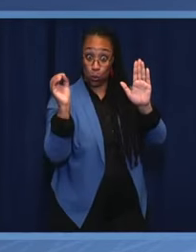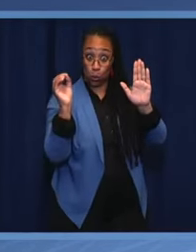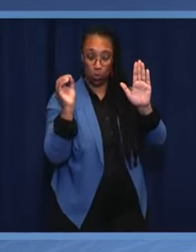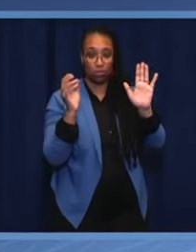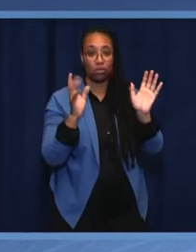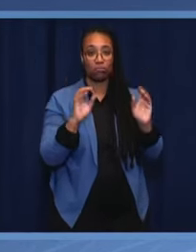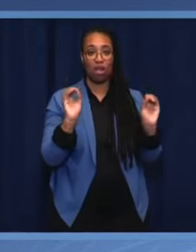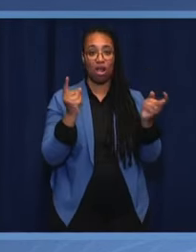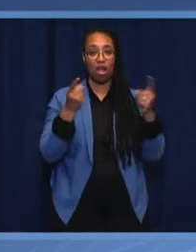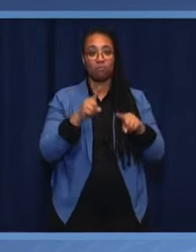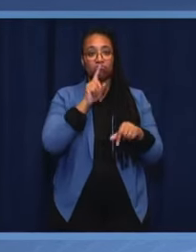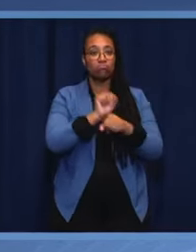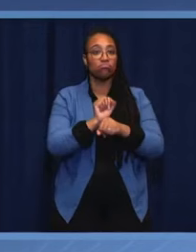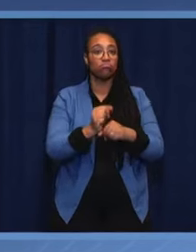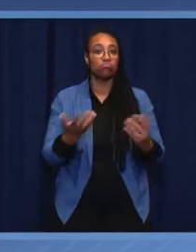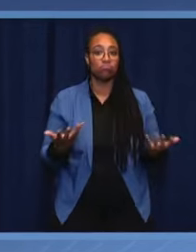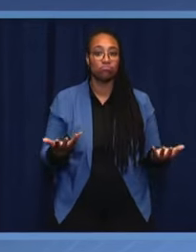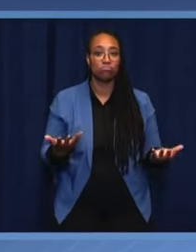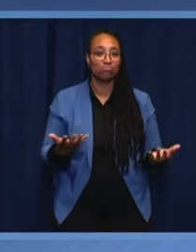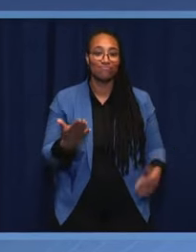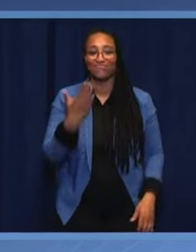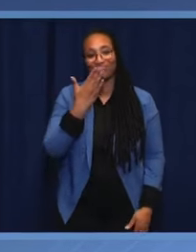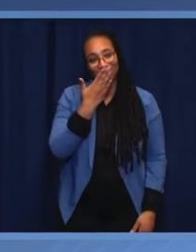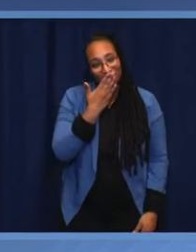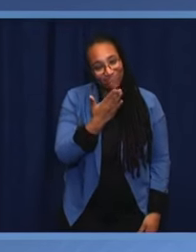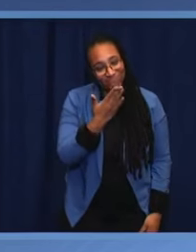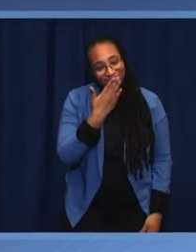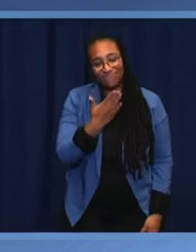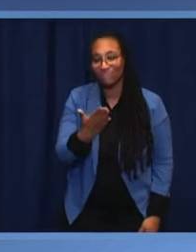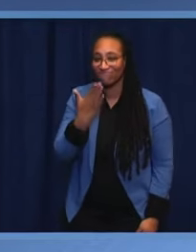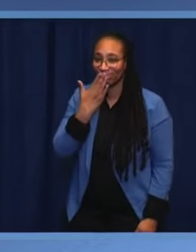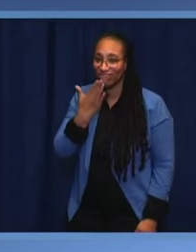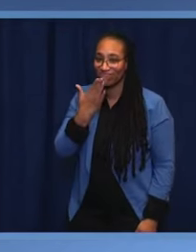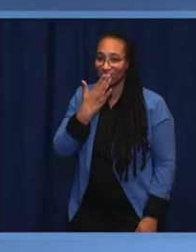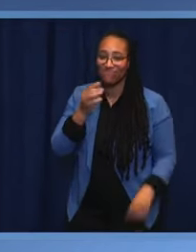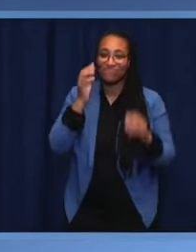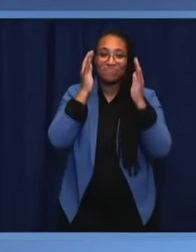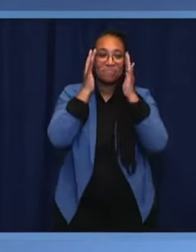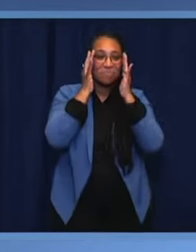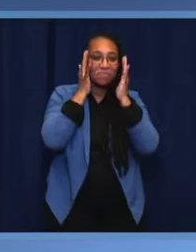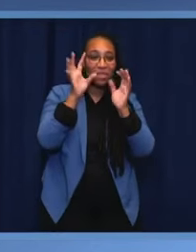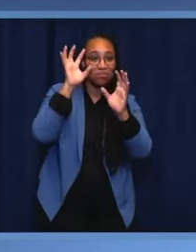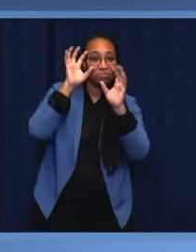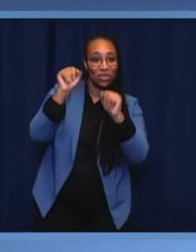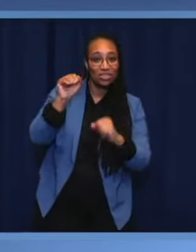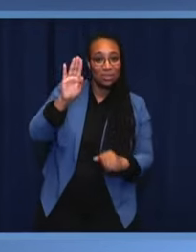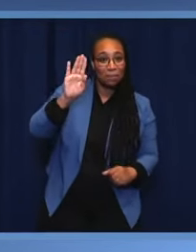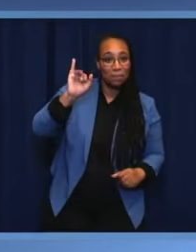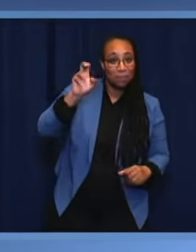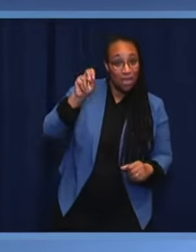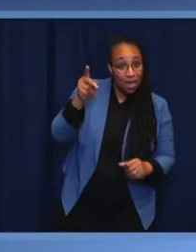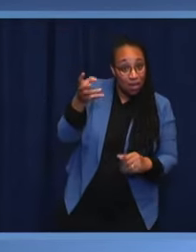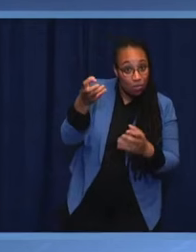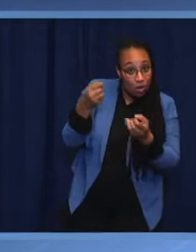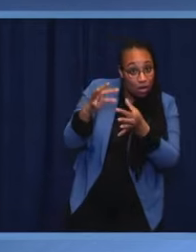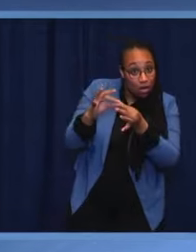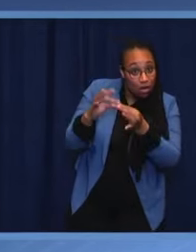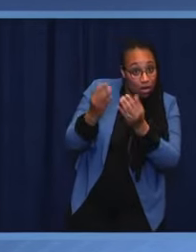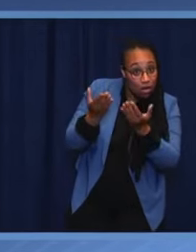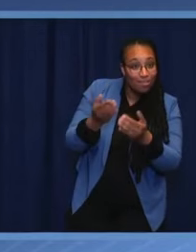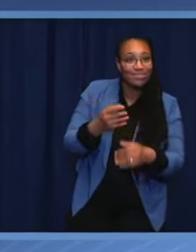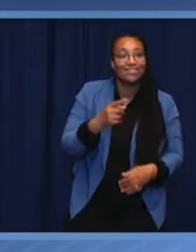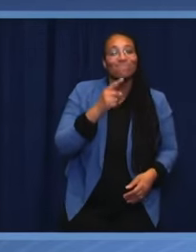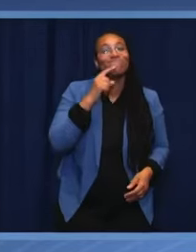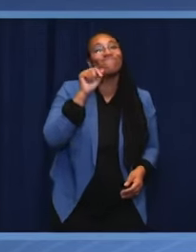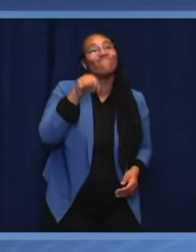Thank you, President Cortizo. President Biden, any concluding comments? Well, thank you, Mr. President, for your last comments. I agree